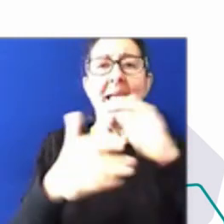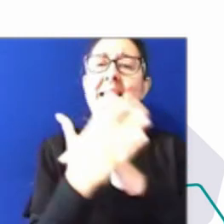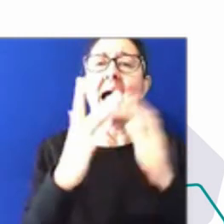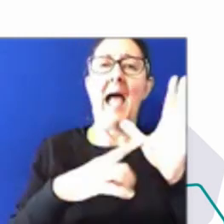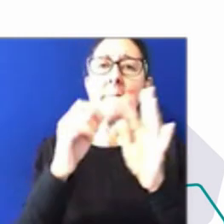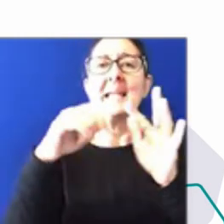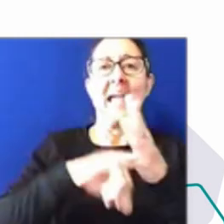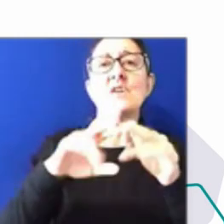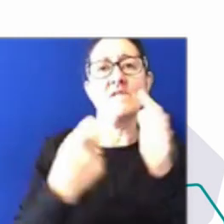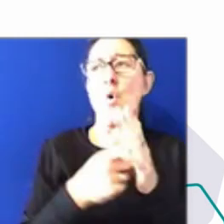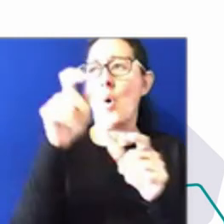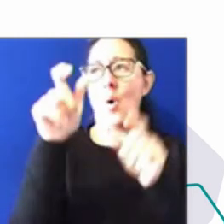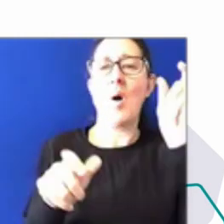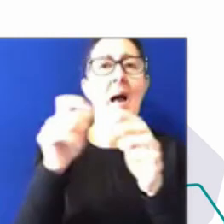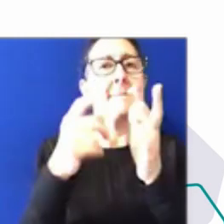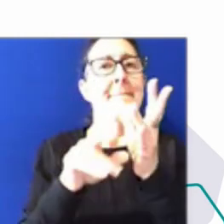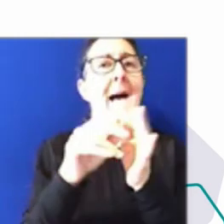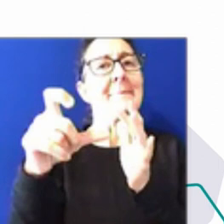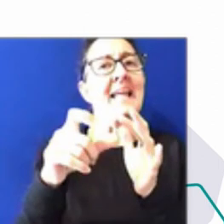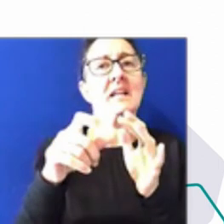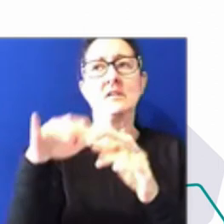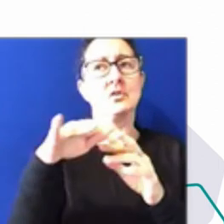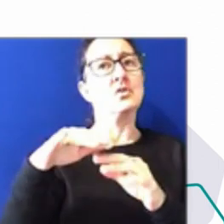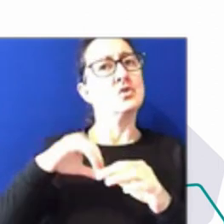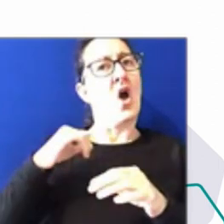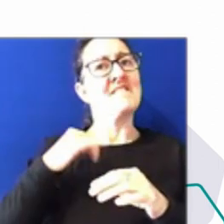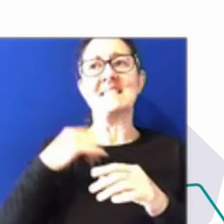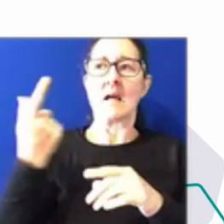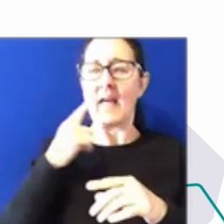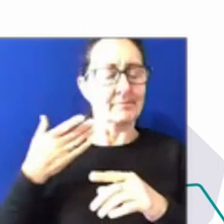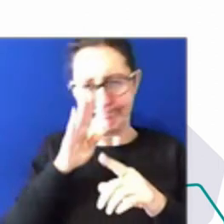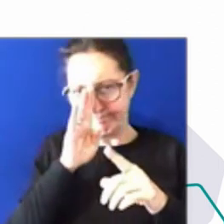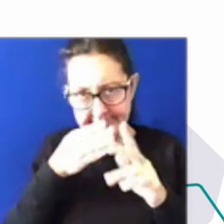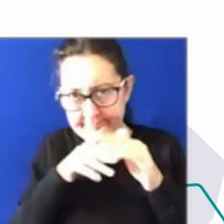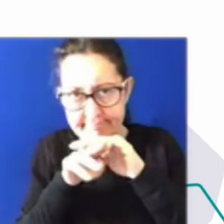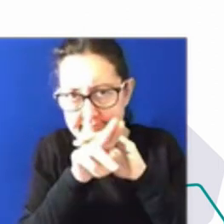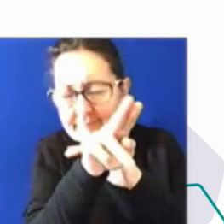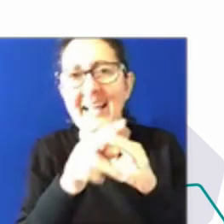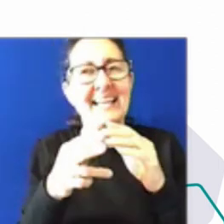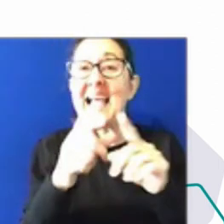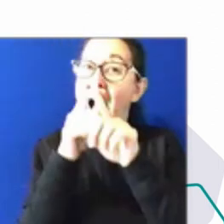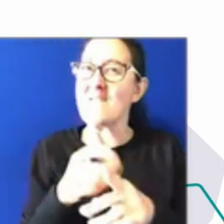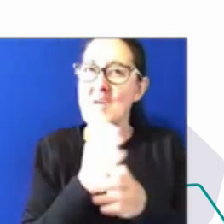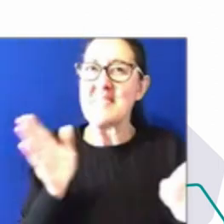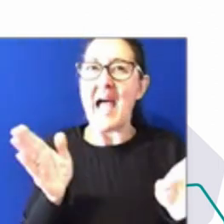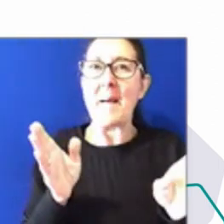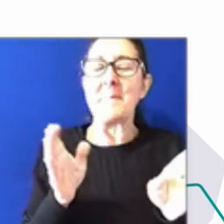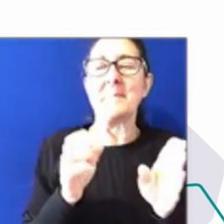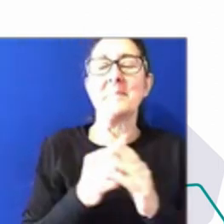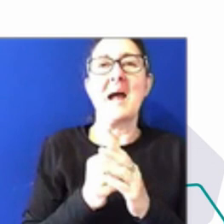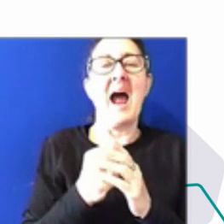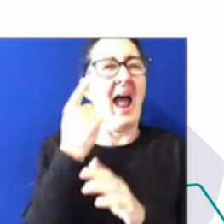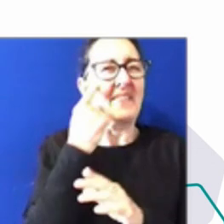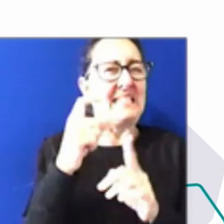going forward. But it's a very daunting process and no one's really ready for it until they are faced with having to appear. So I think that